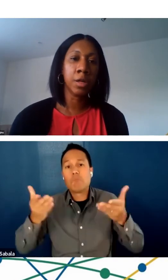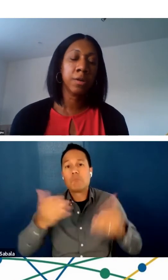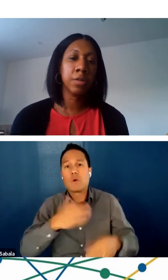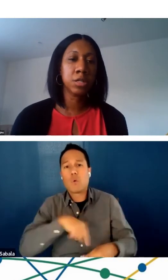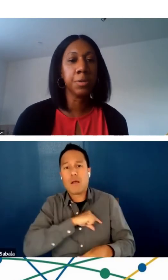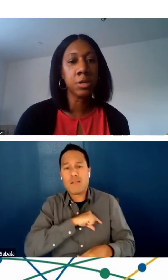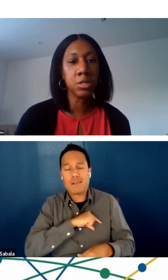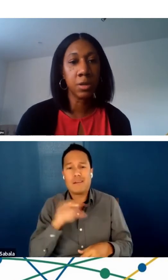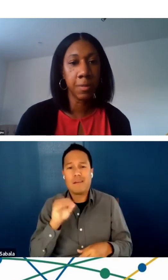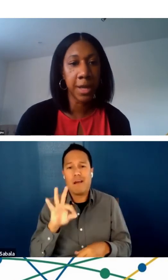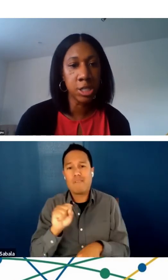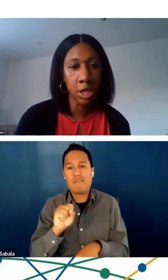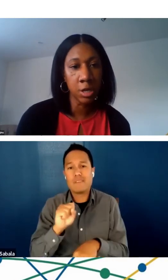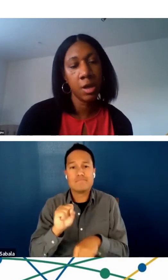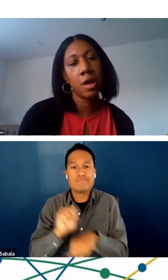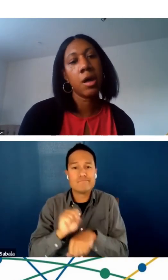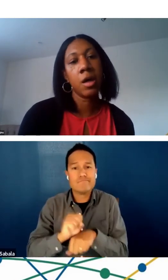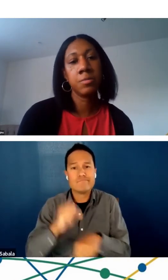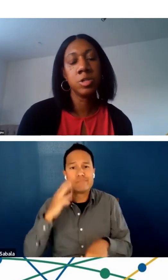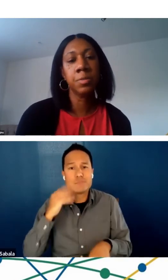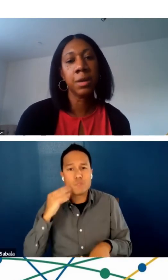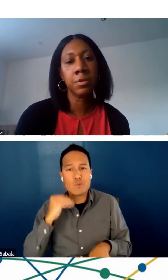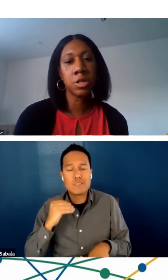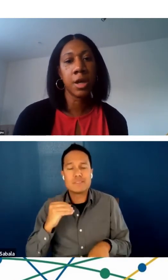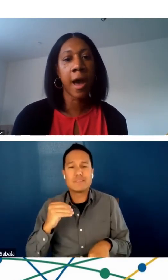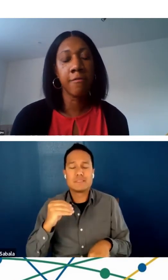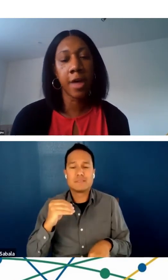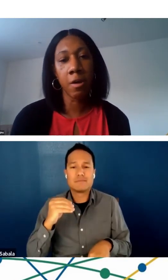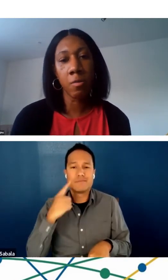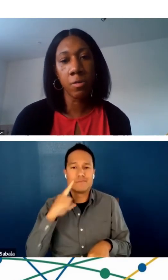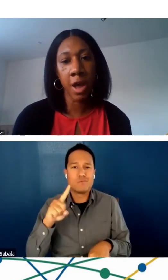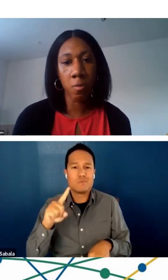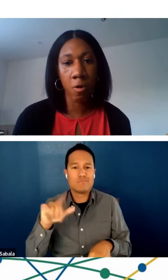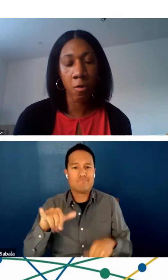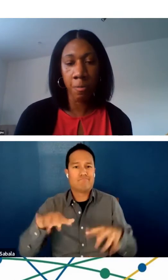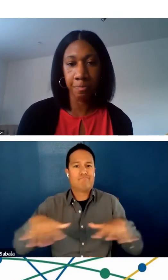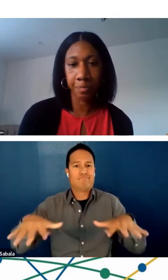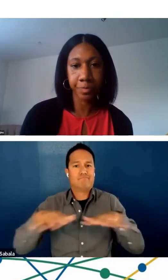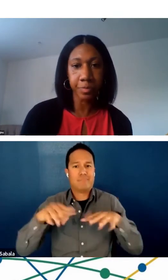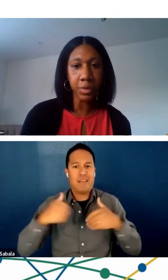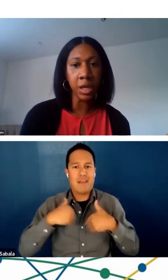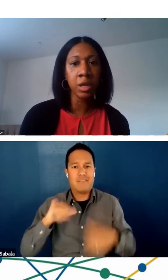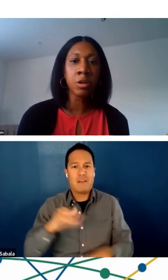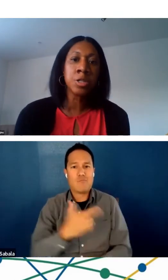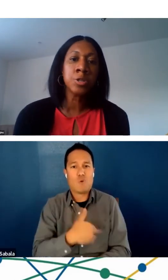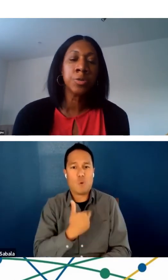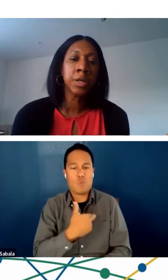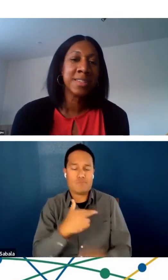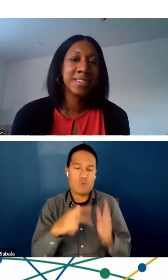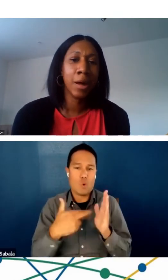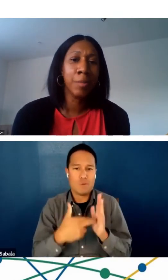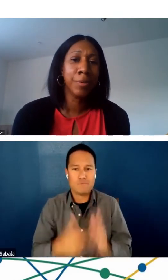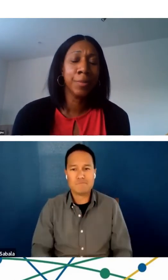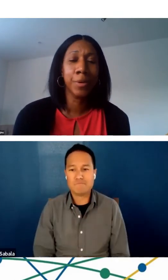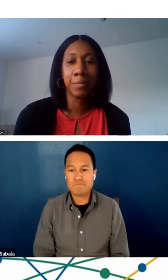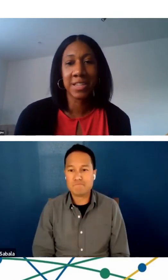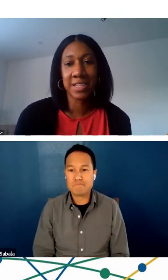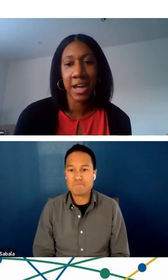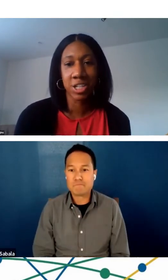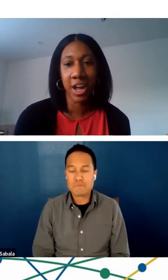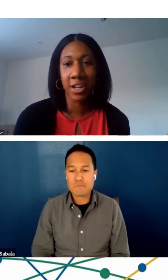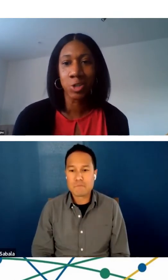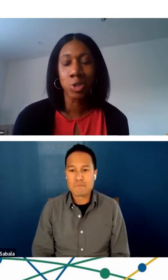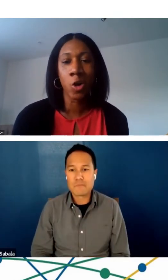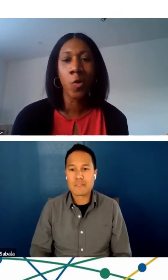improve the quality of the experience of the patient to be able to have that role. And also doing a pre